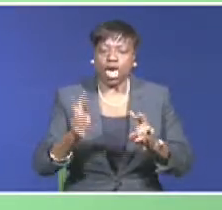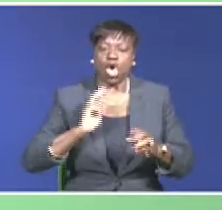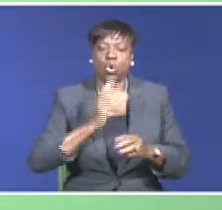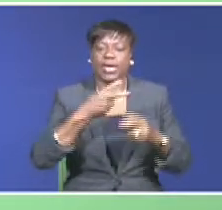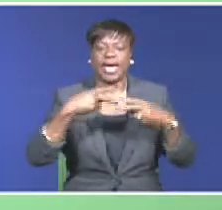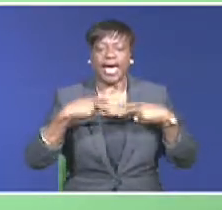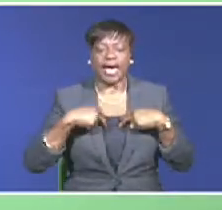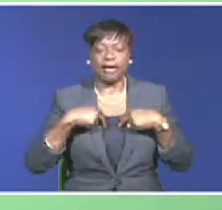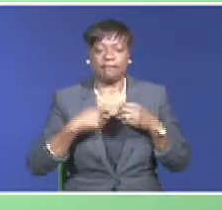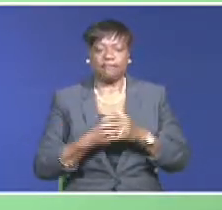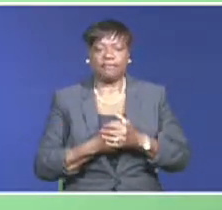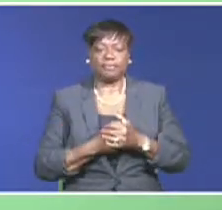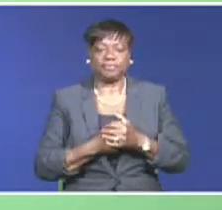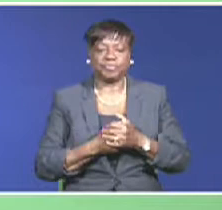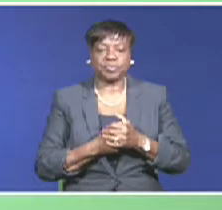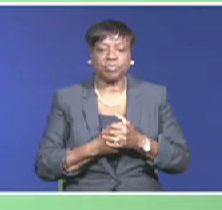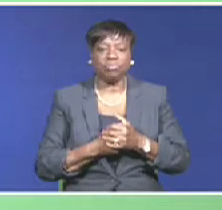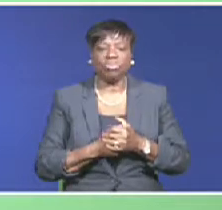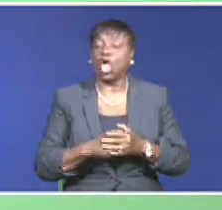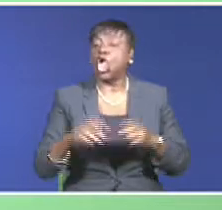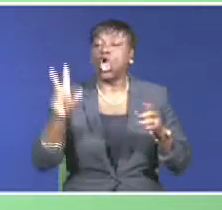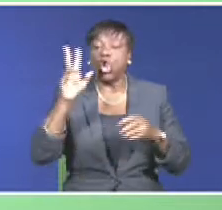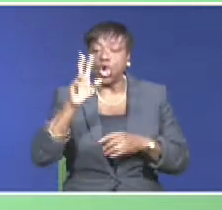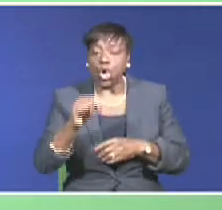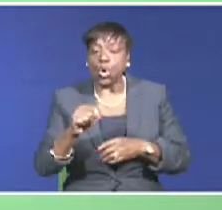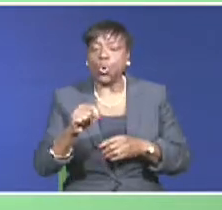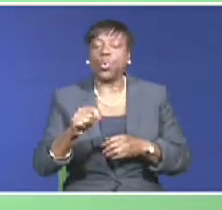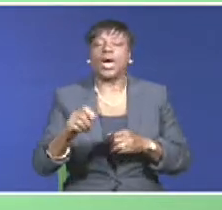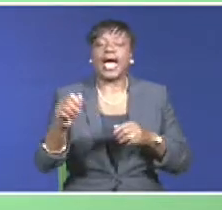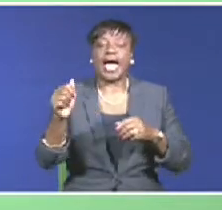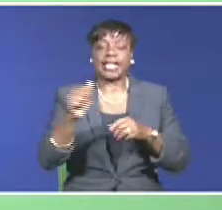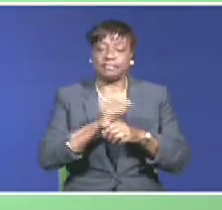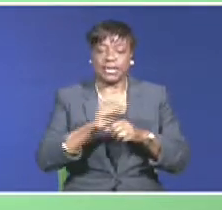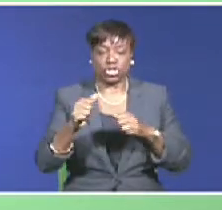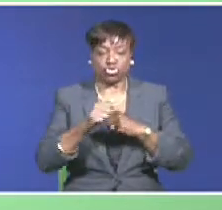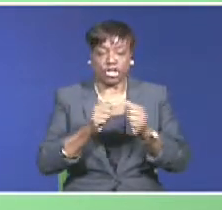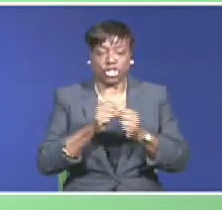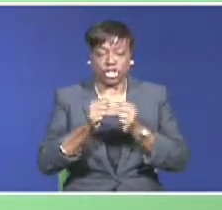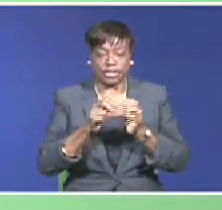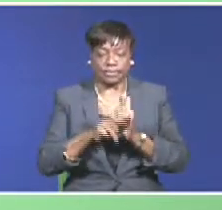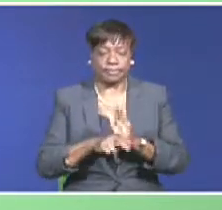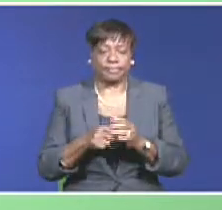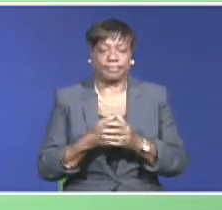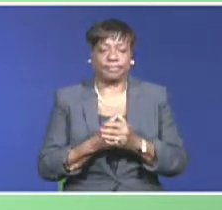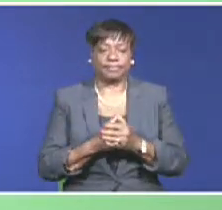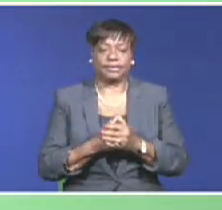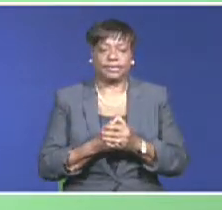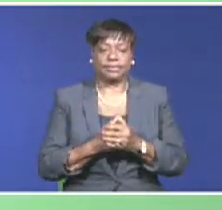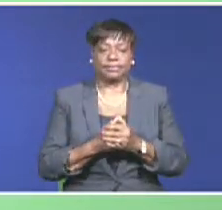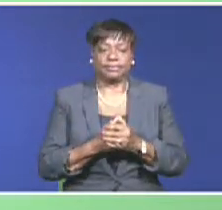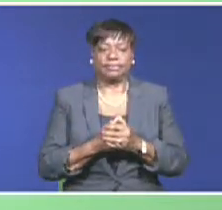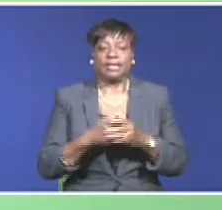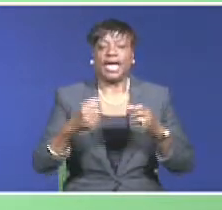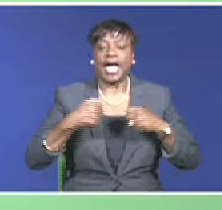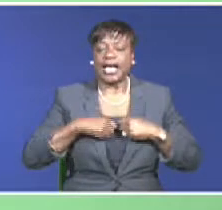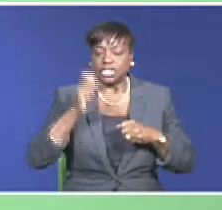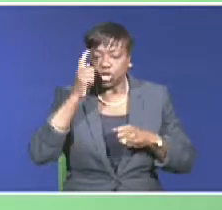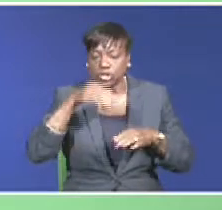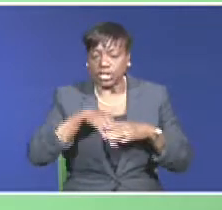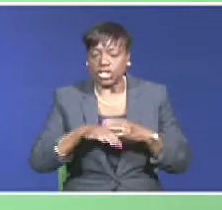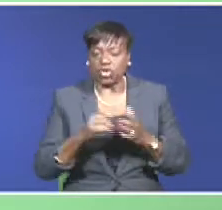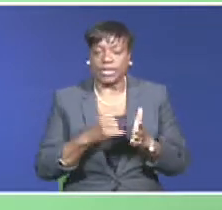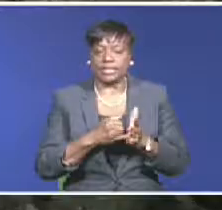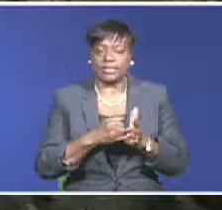Deliberately, I said no administration, no administration has delved into it in the way that we have